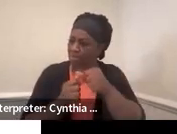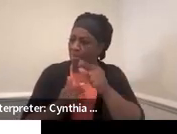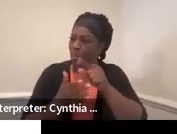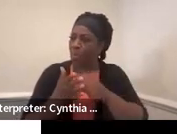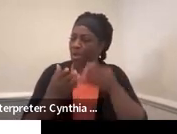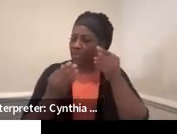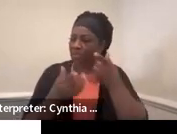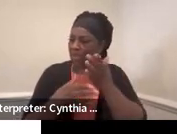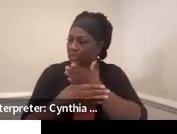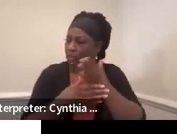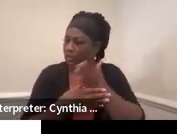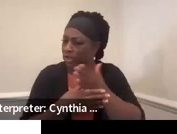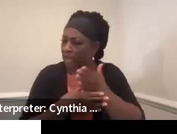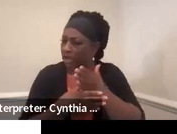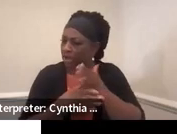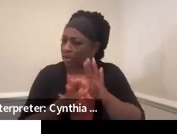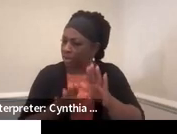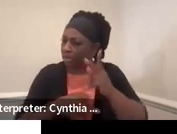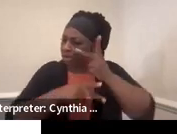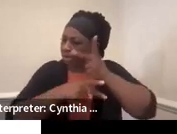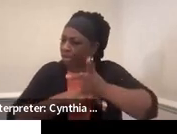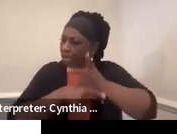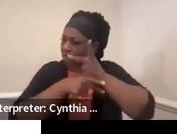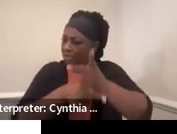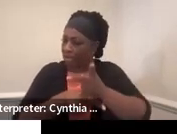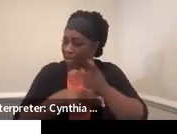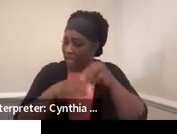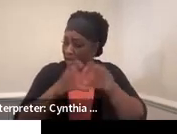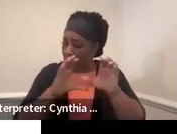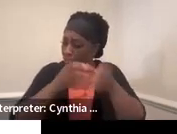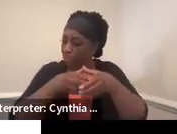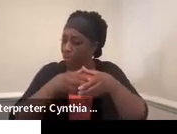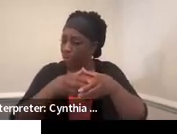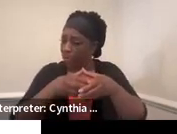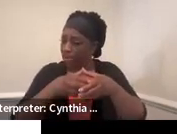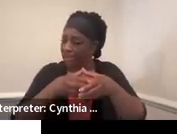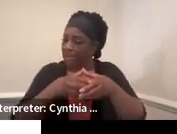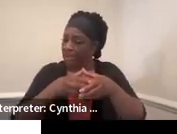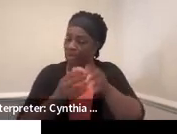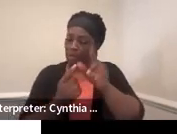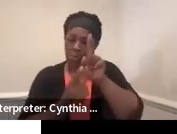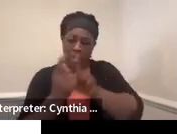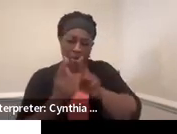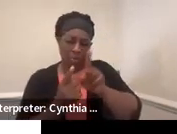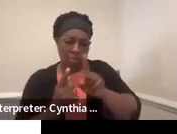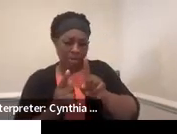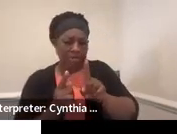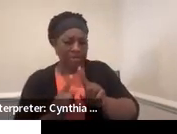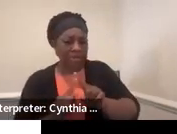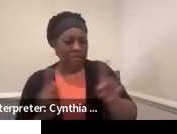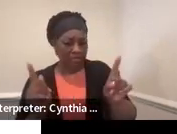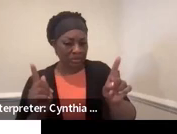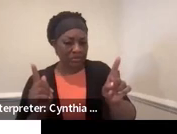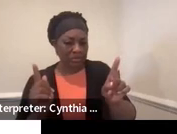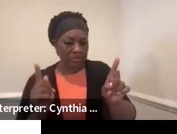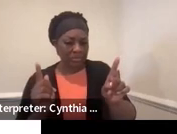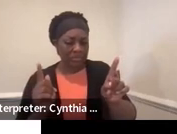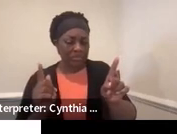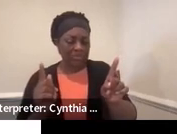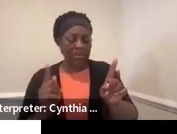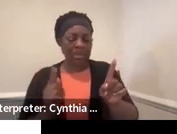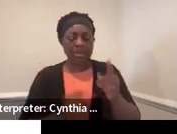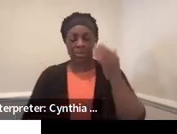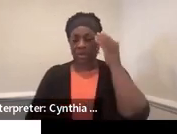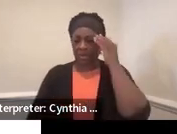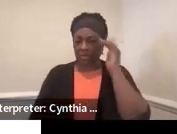share in a whole group versus one-on-one with that student. And we do know that that